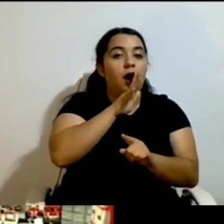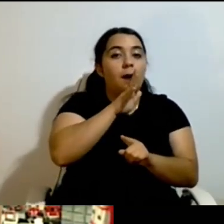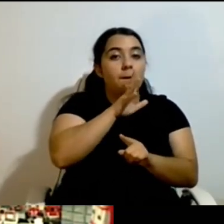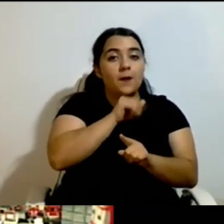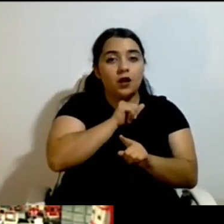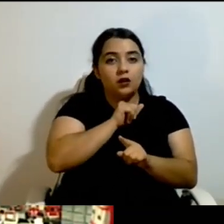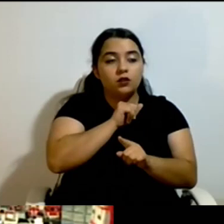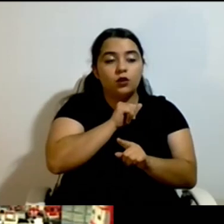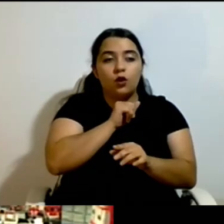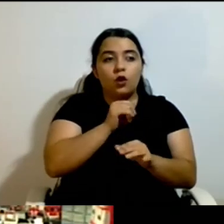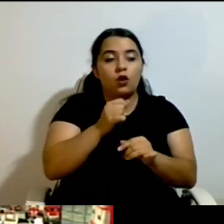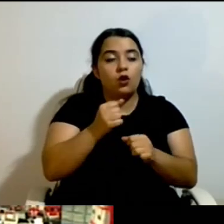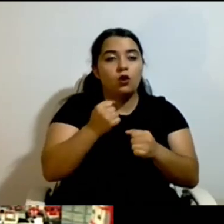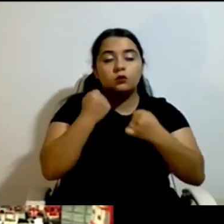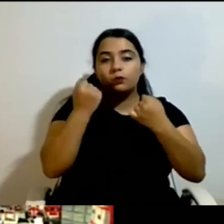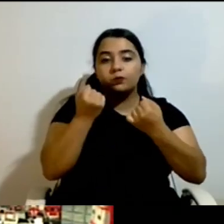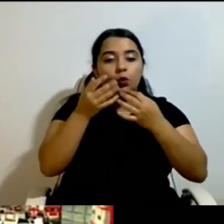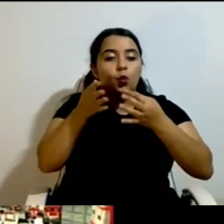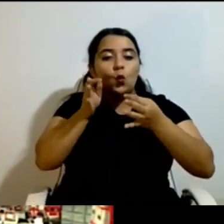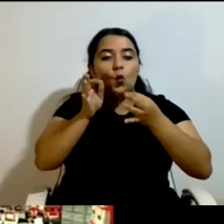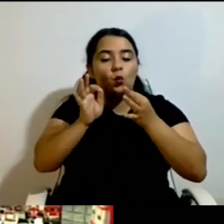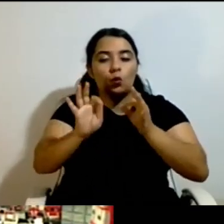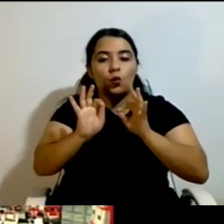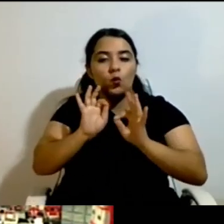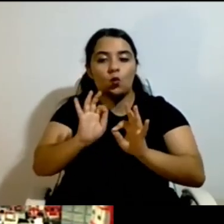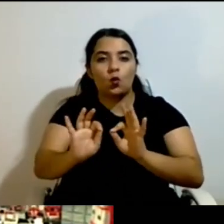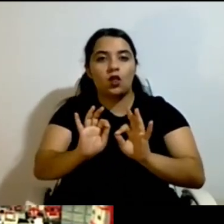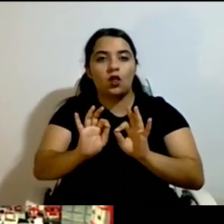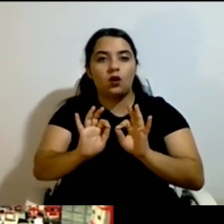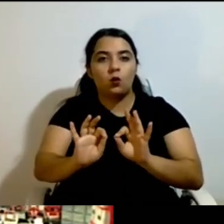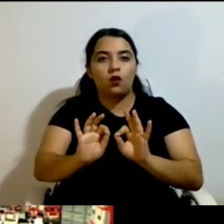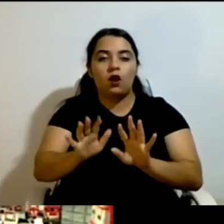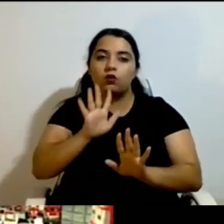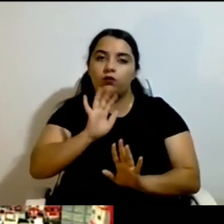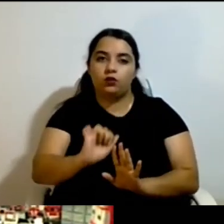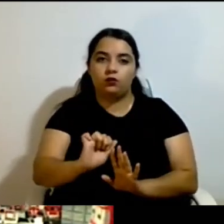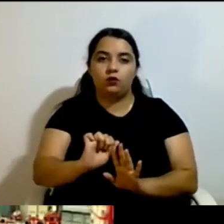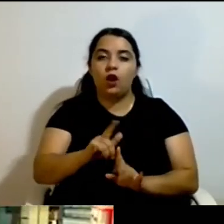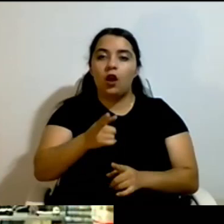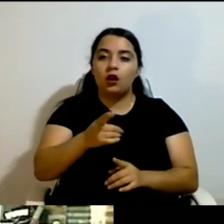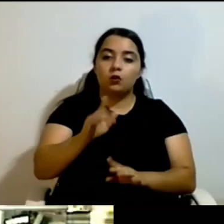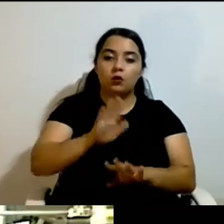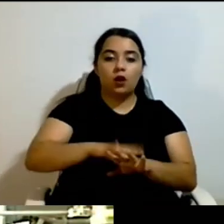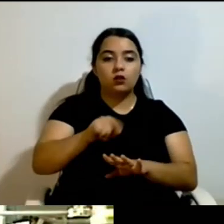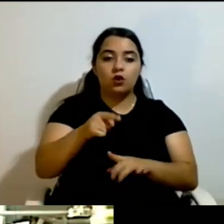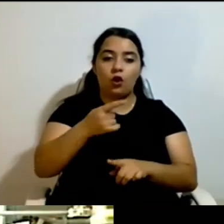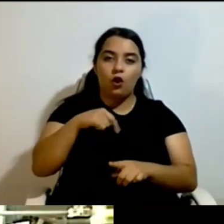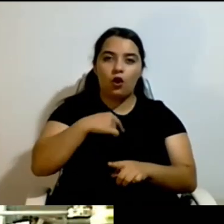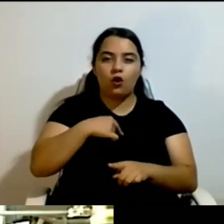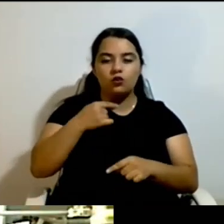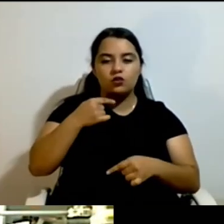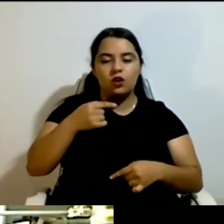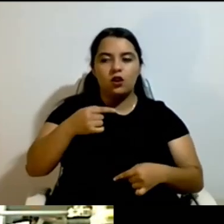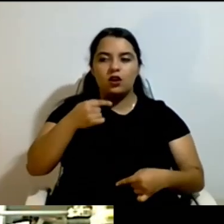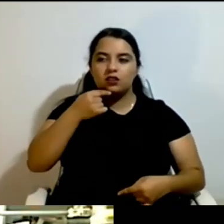made it public. We went to the big newspaper and made a big tear story about it and said, look, this mother